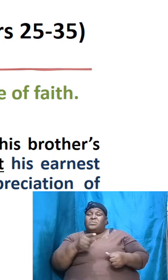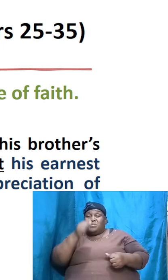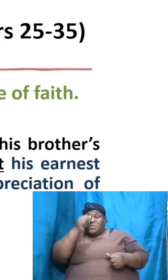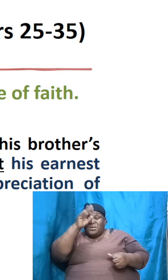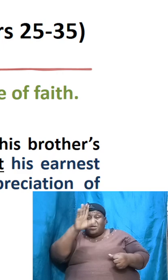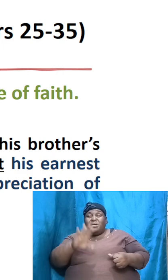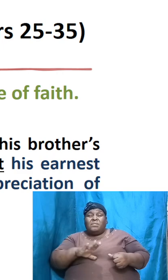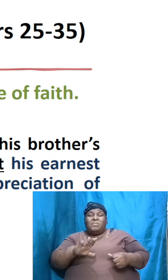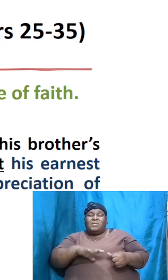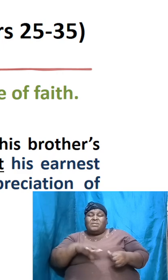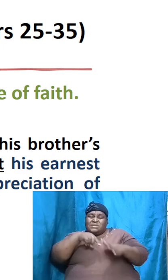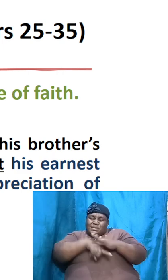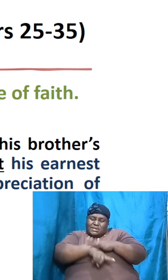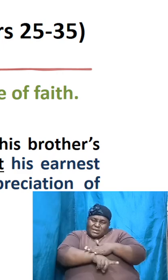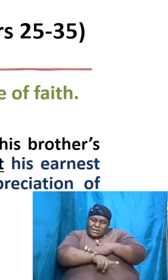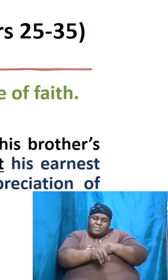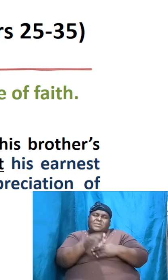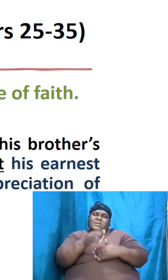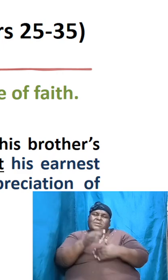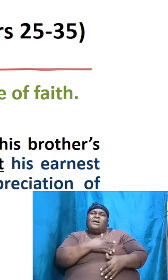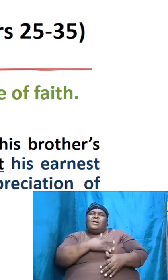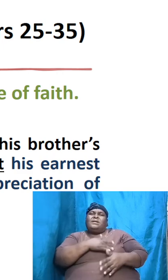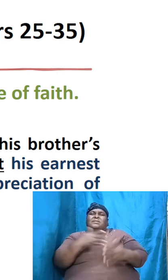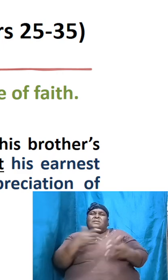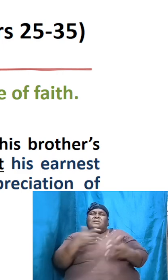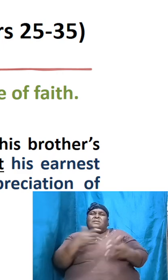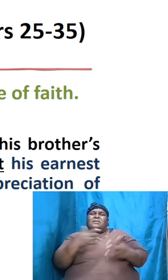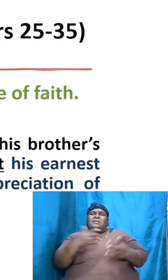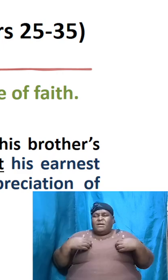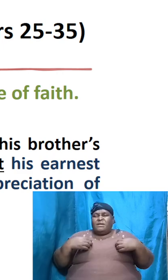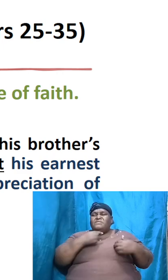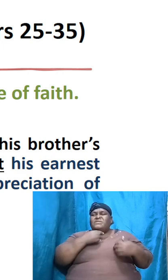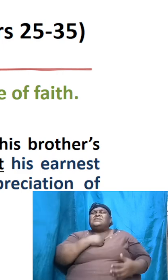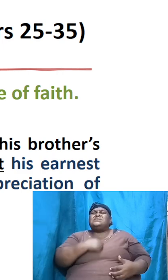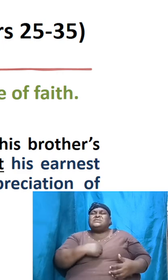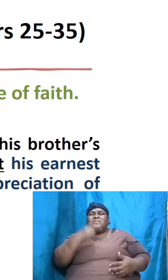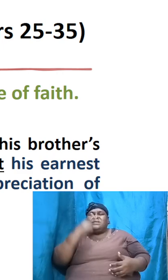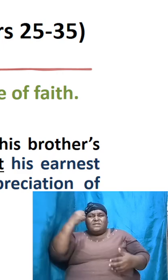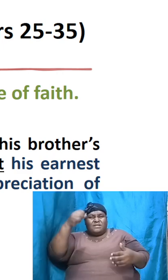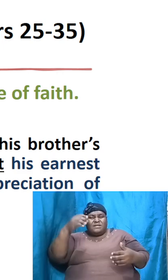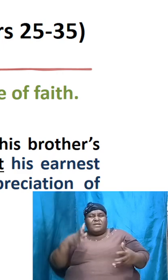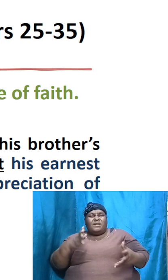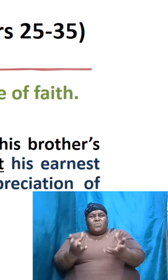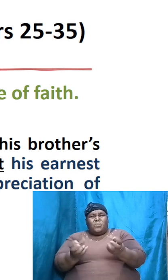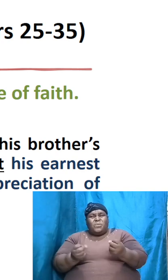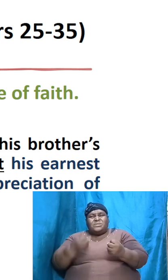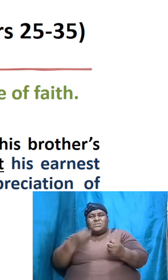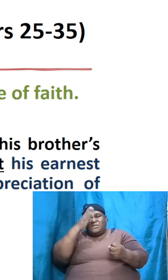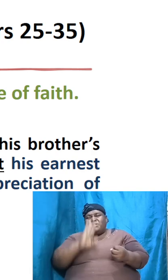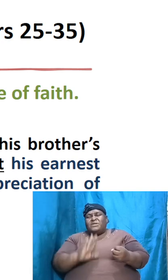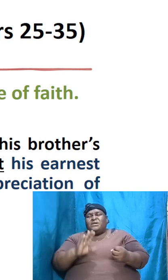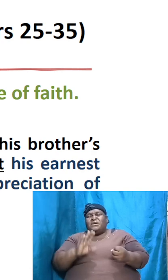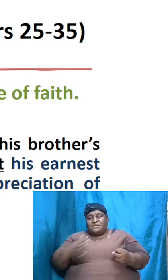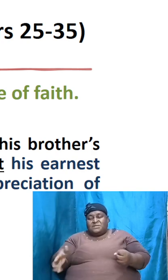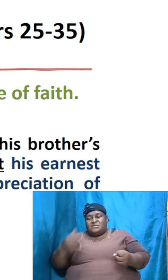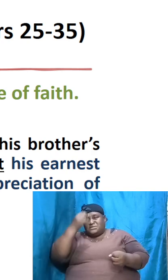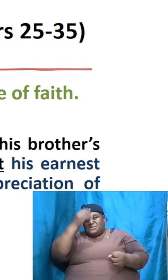who deep down in his heart have a desire for God and the things of God